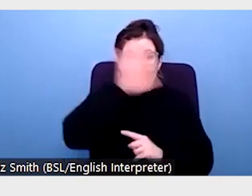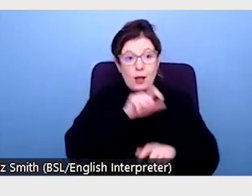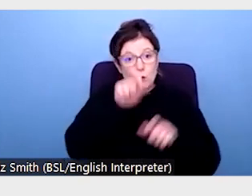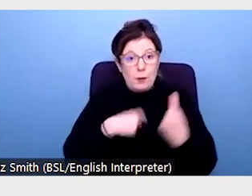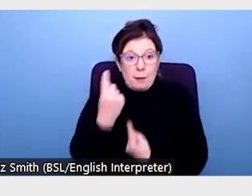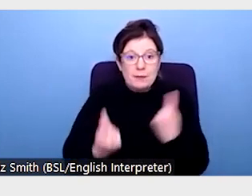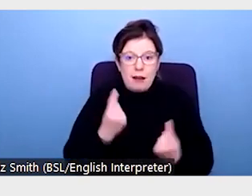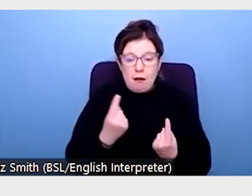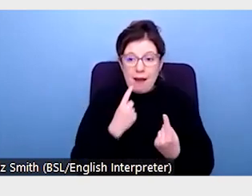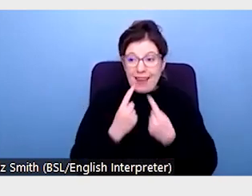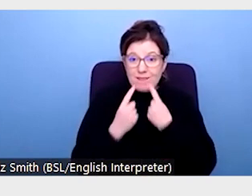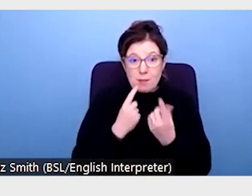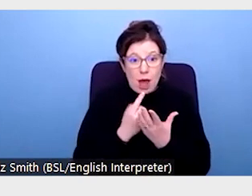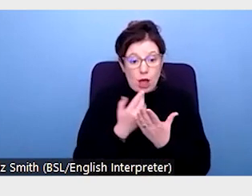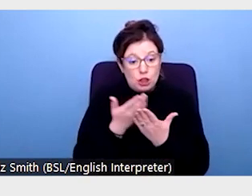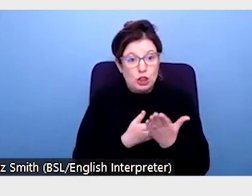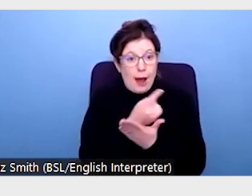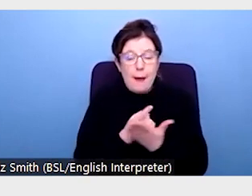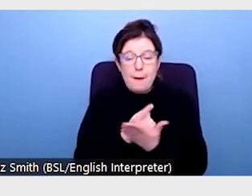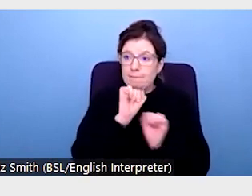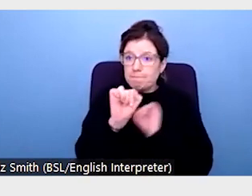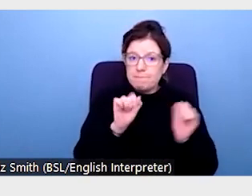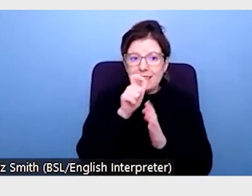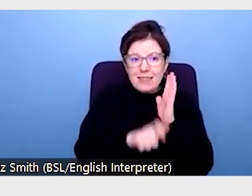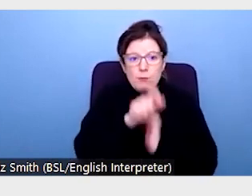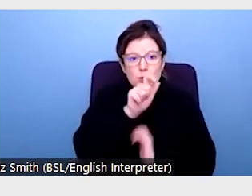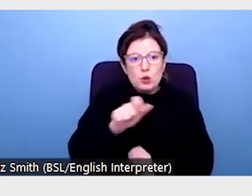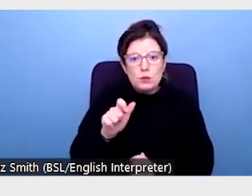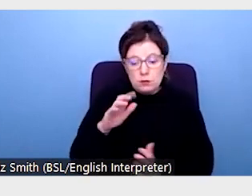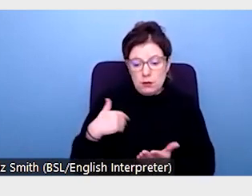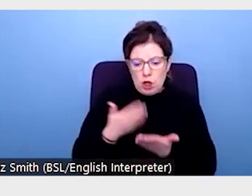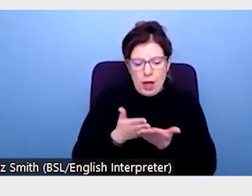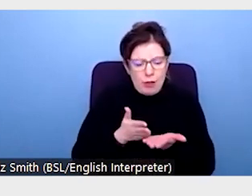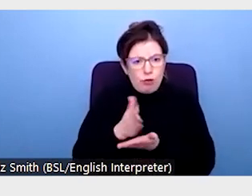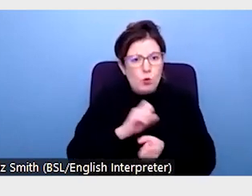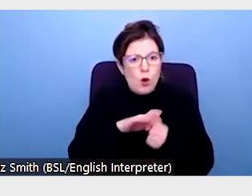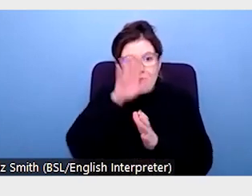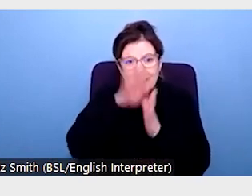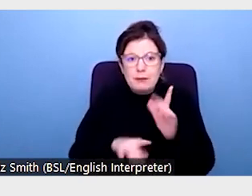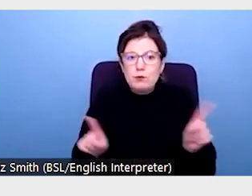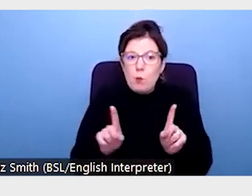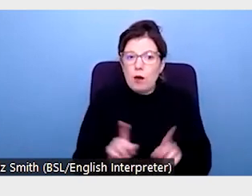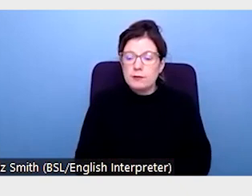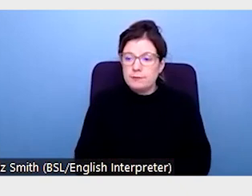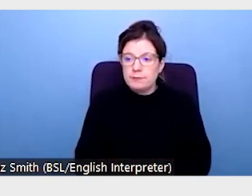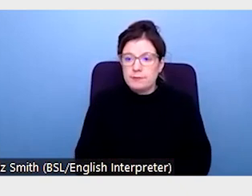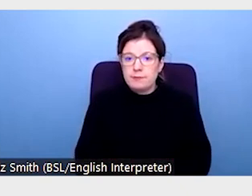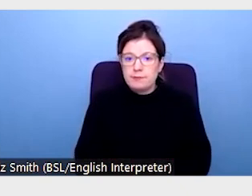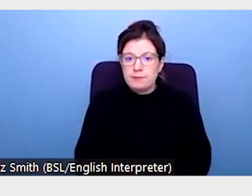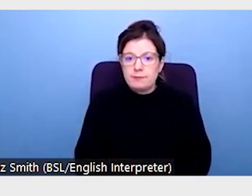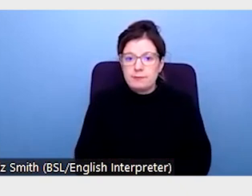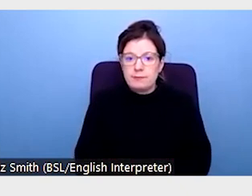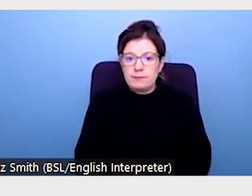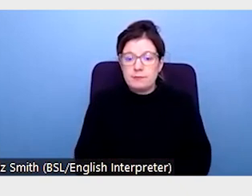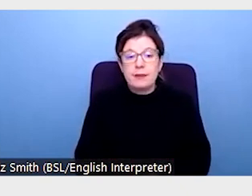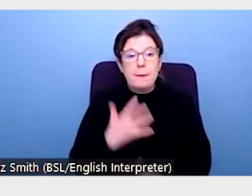incredibly rich data concerning how disabled students have experienced the pandemic. In particular, we were inspired by the answer